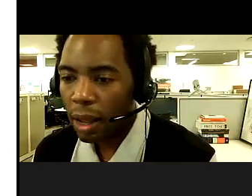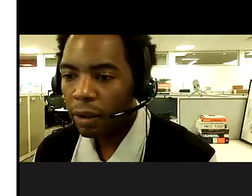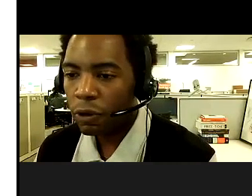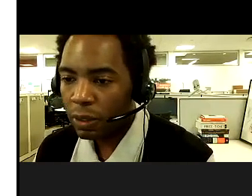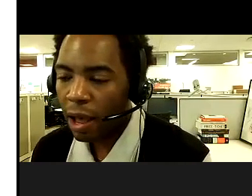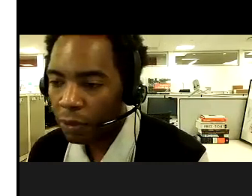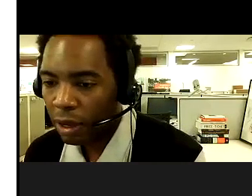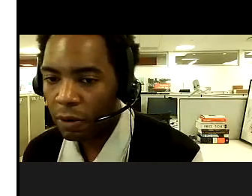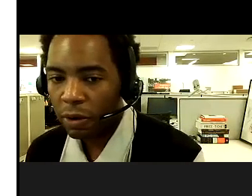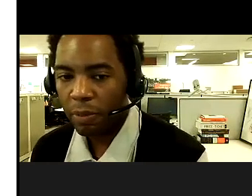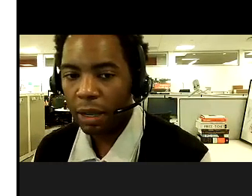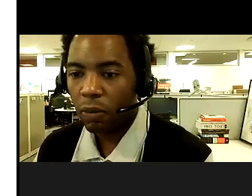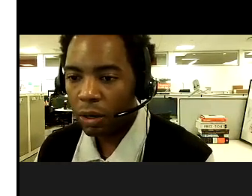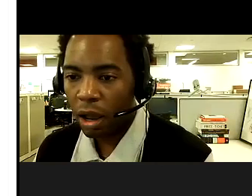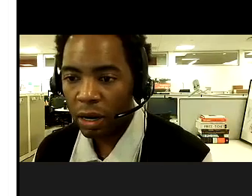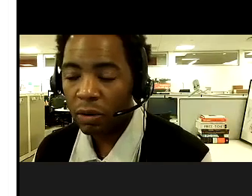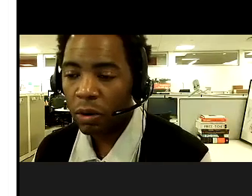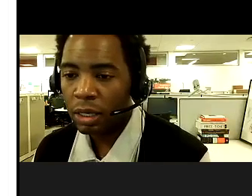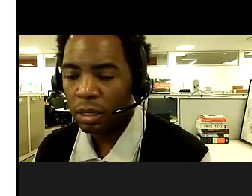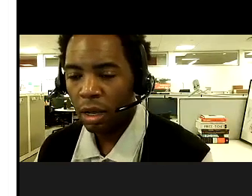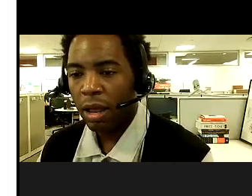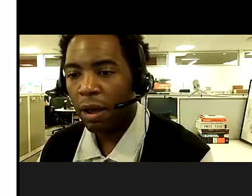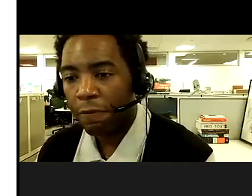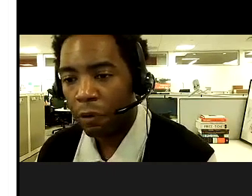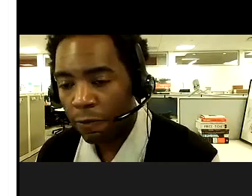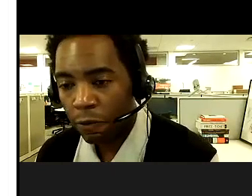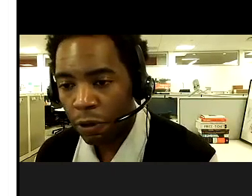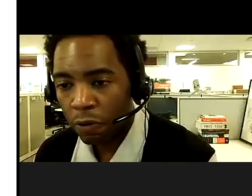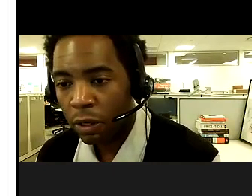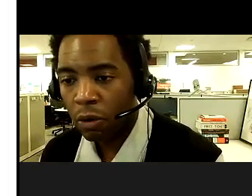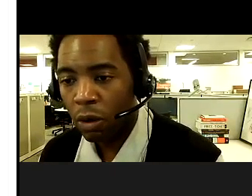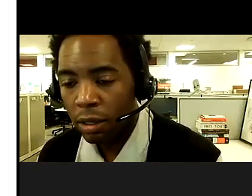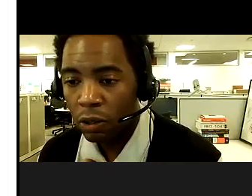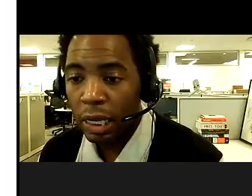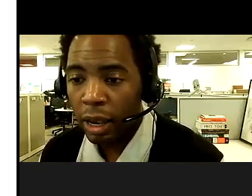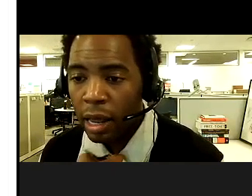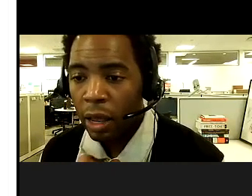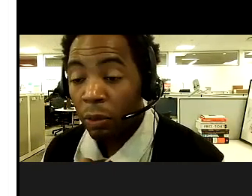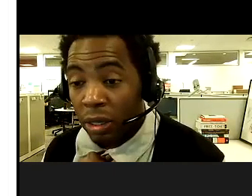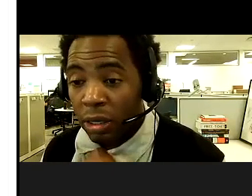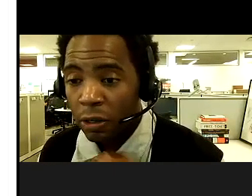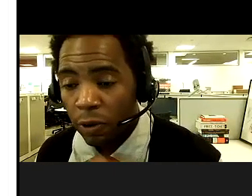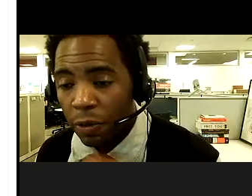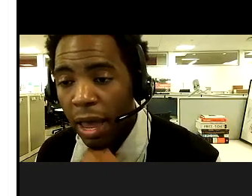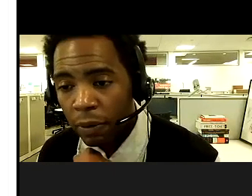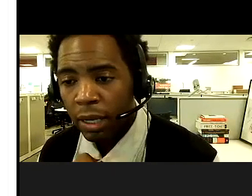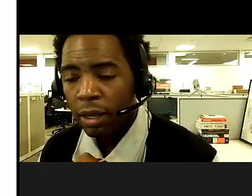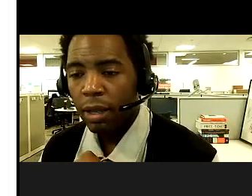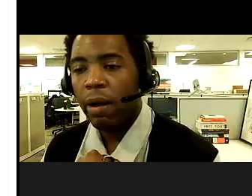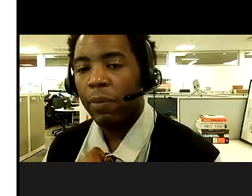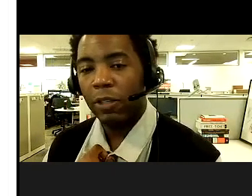There's a lot of news out there that we want to make an aware, uh, raise awareness. And, uh, for, the, you know, uh, Dr. Ige and I, we work in the Center for Health